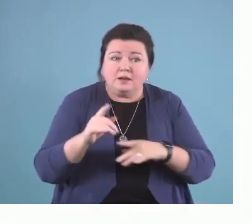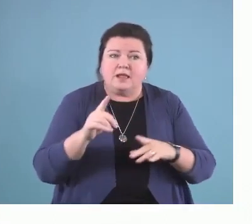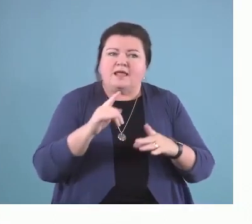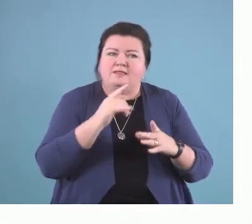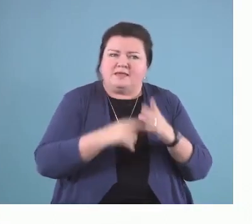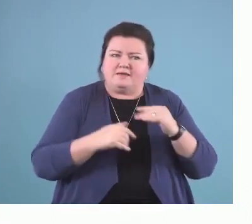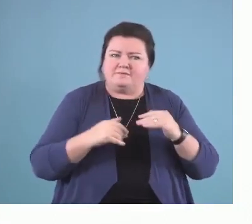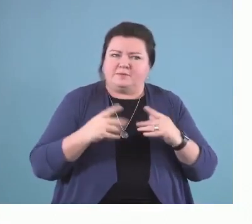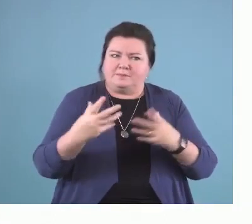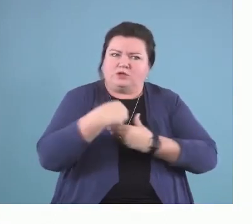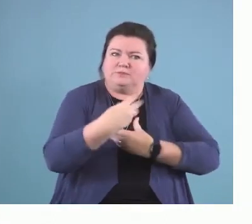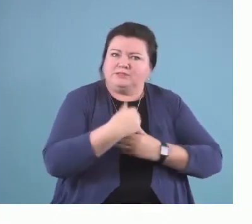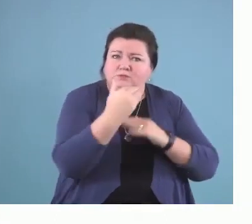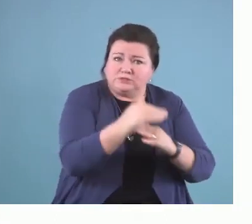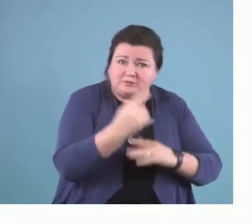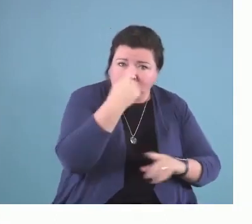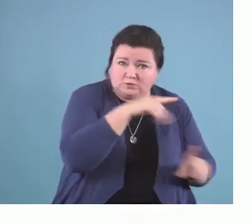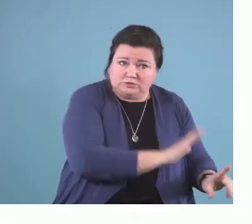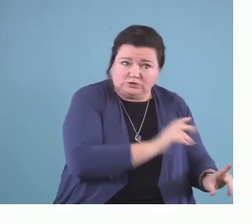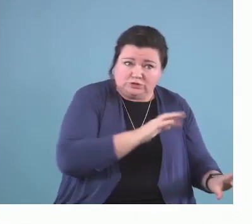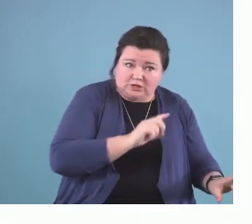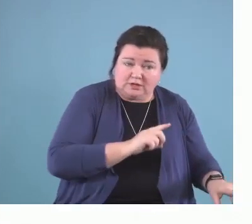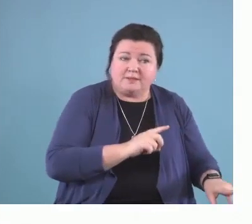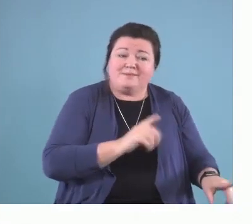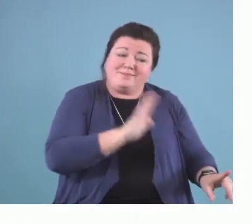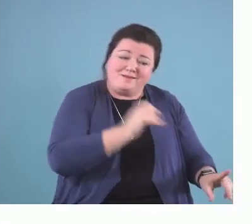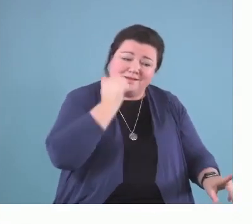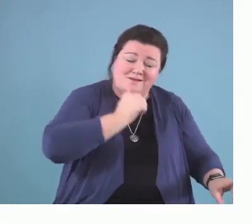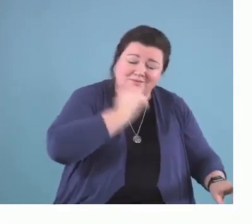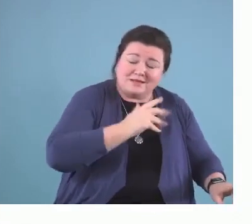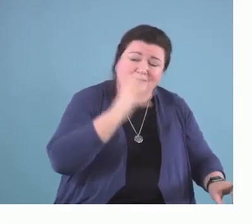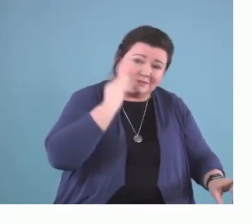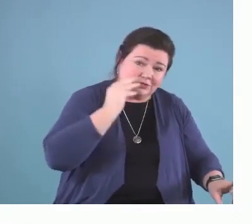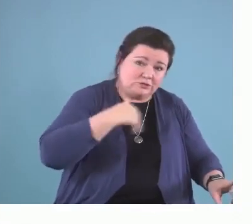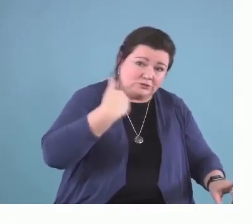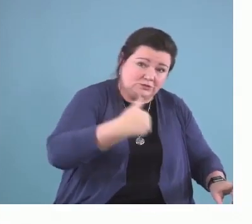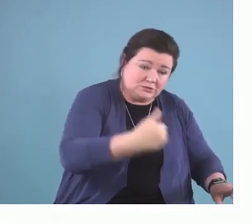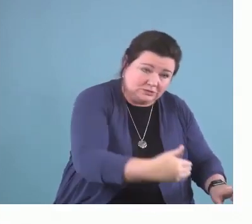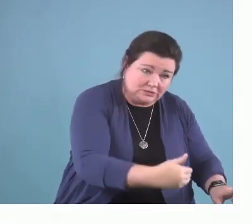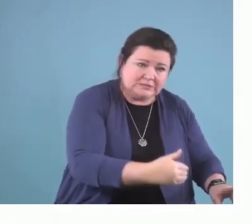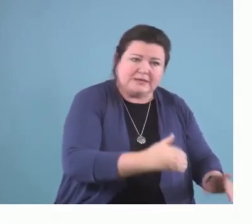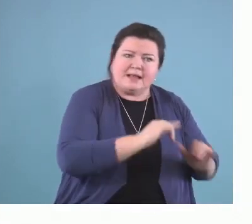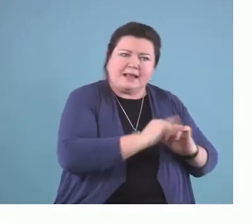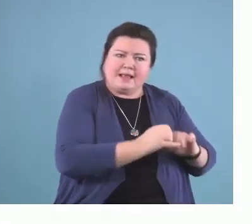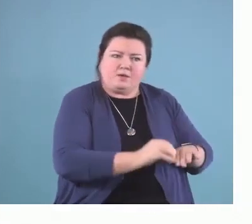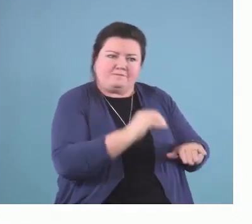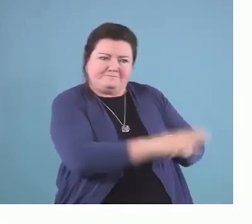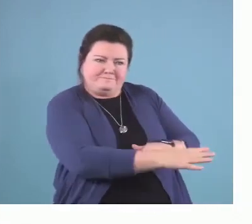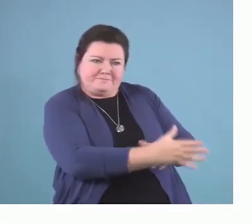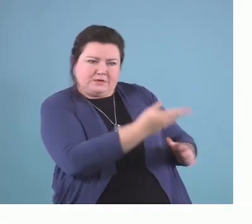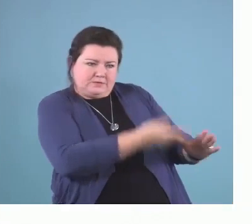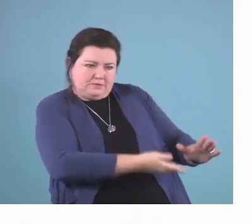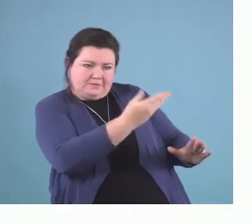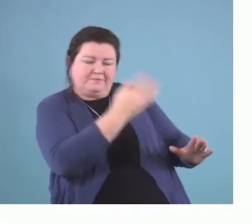We must understand the child's everyday life situations, and the context of their everyday, in this case, listening